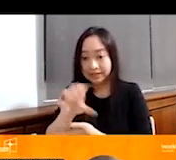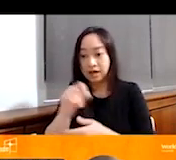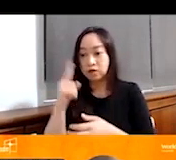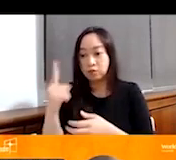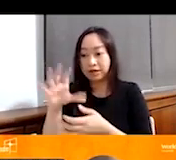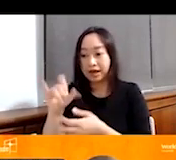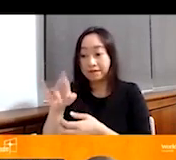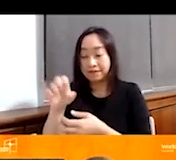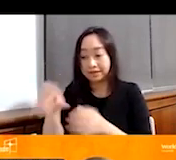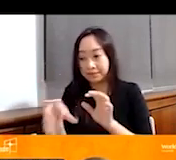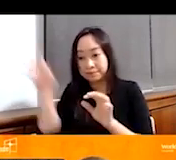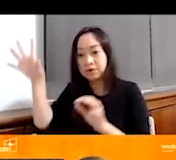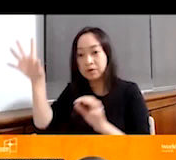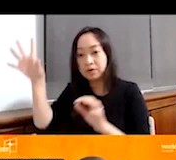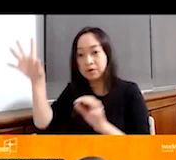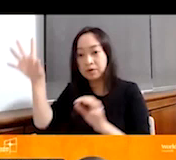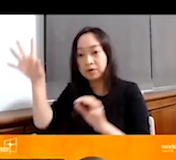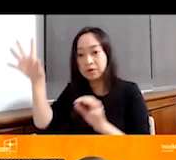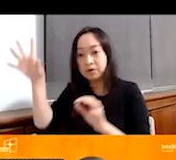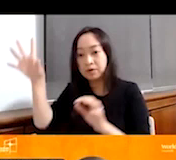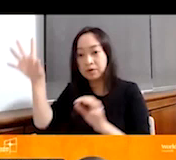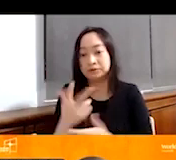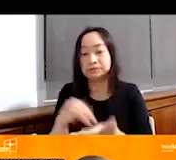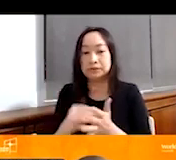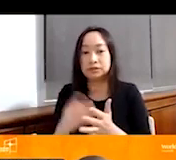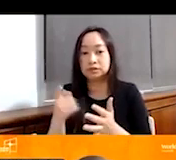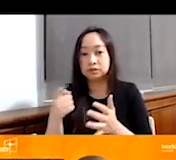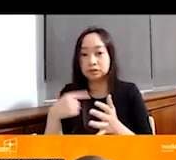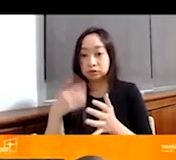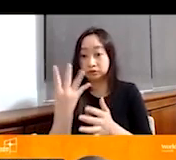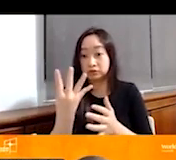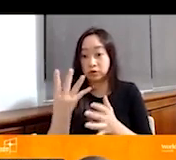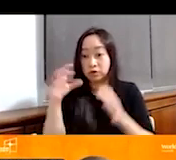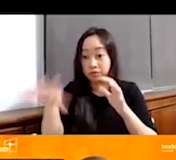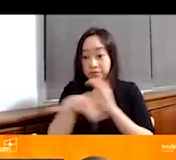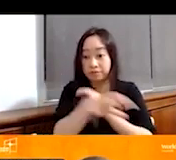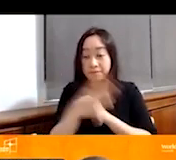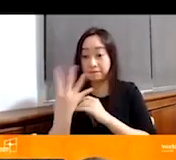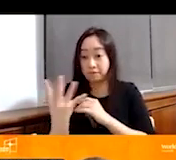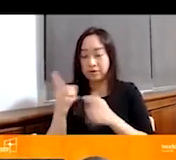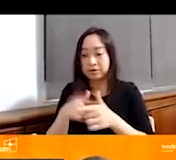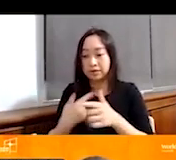by the Israeli authority. it's like, you only have the school and one of them is, is gone.